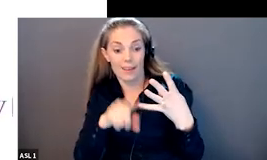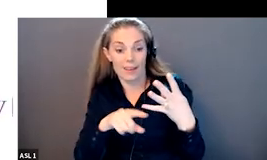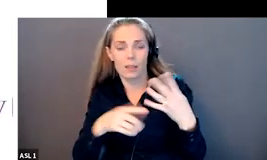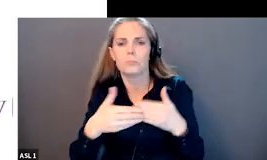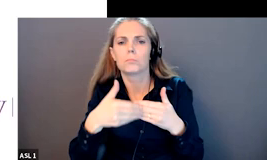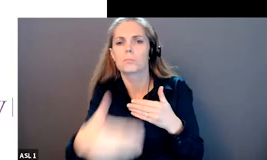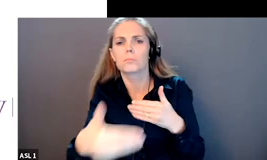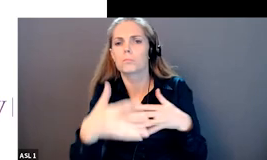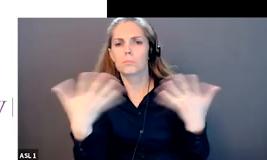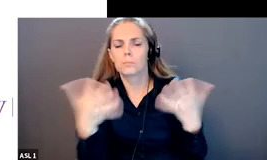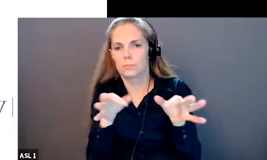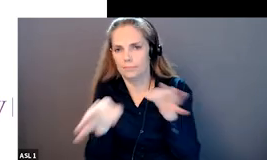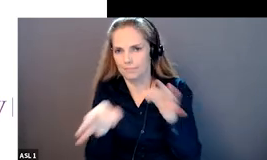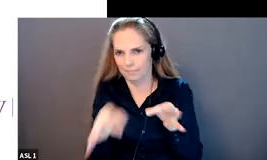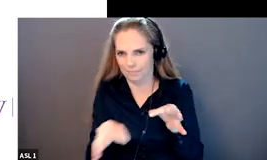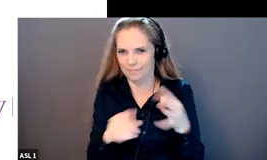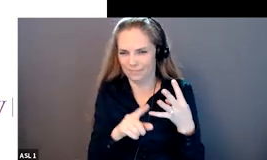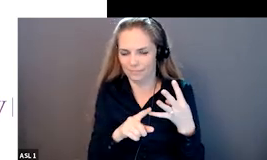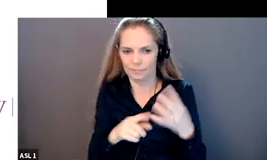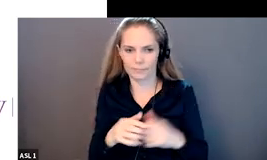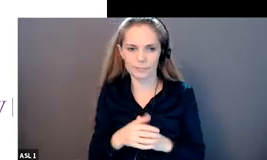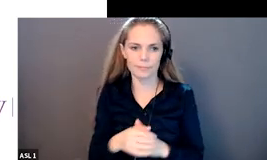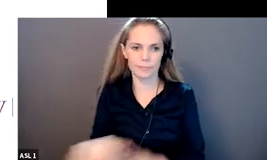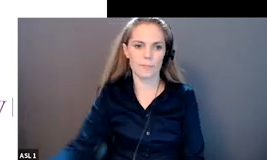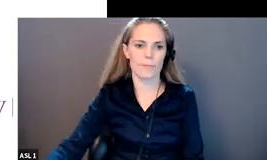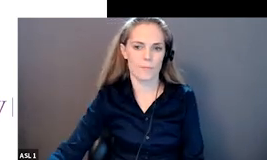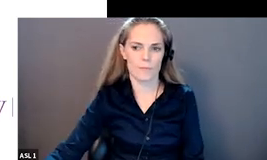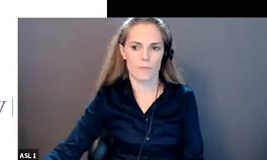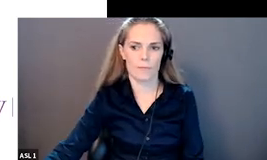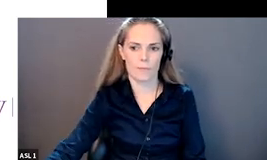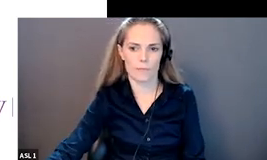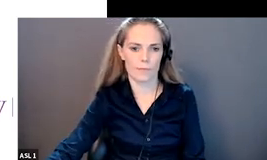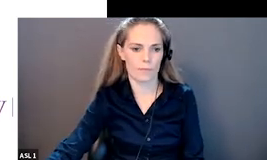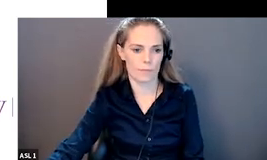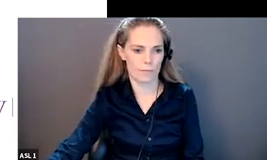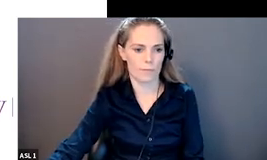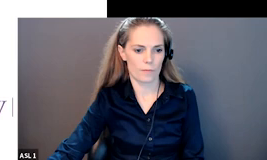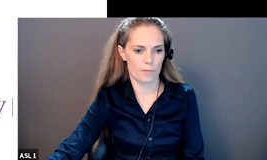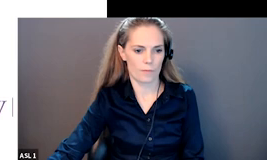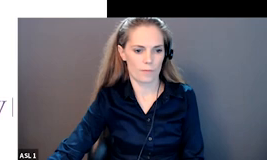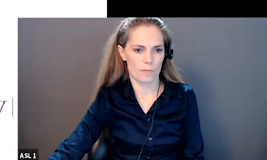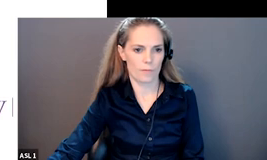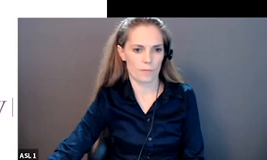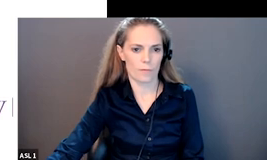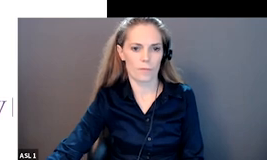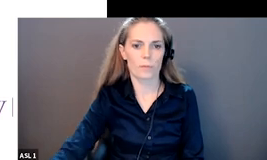so first then we're going to introduce you to the disability and livelihoods in canada project next slide